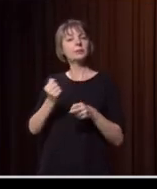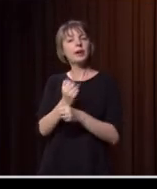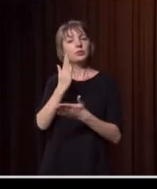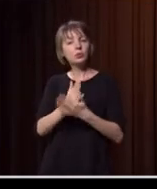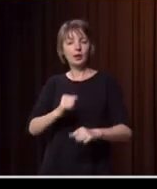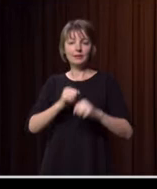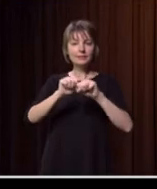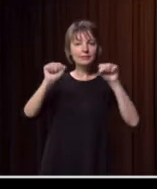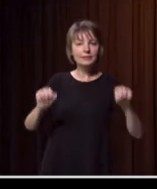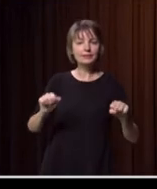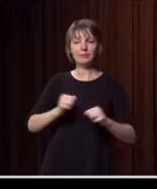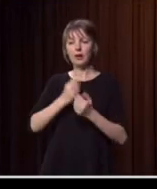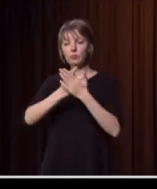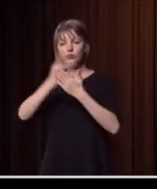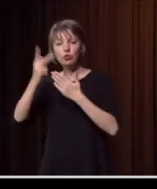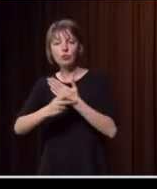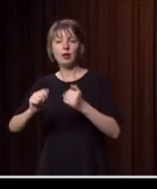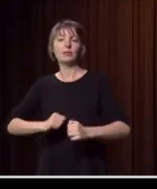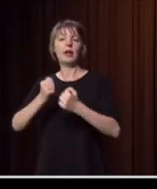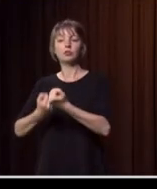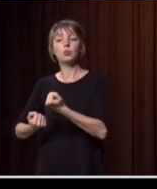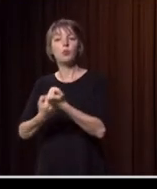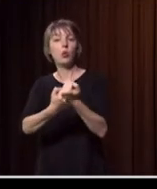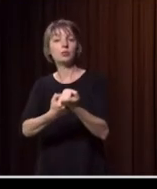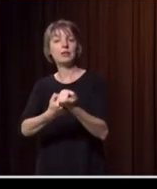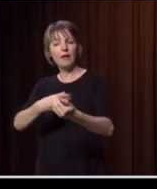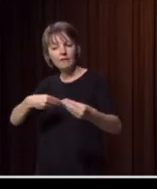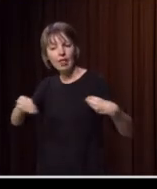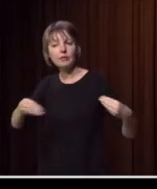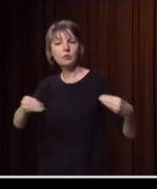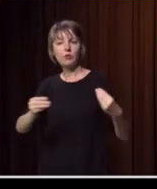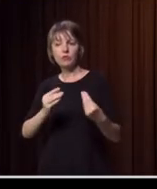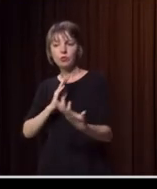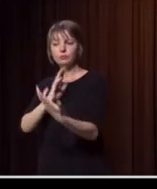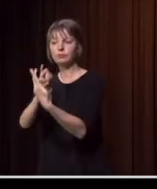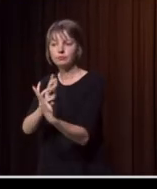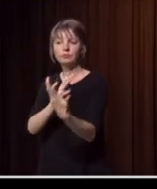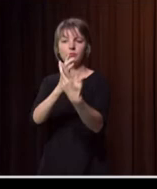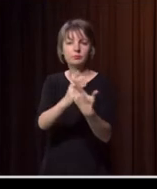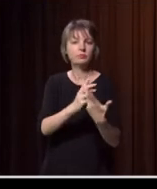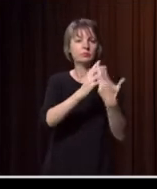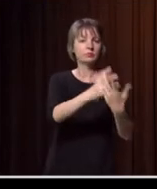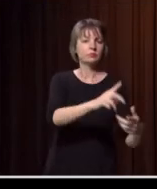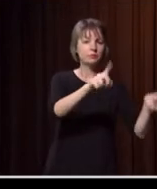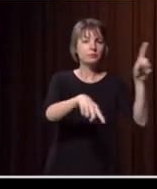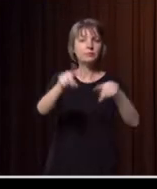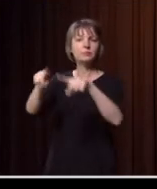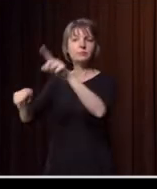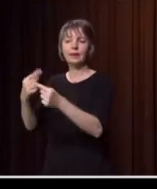our programs, our supports are flexible enough and nuanced enough to be able to accommodate individuals,